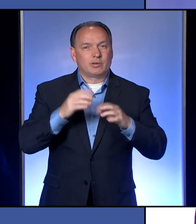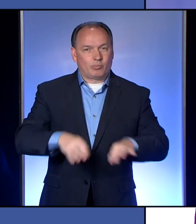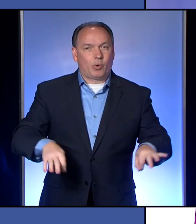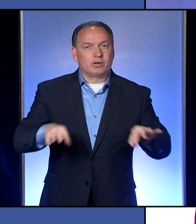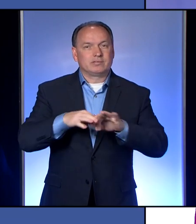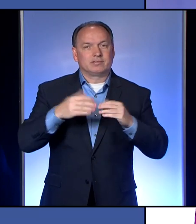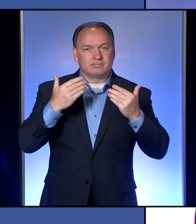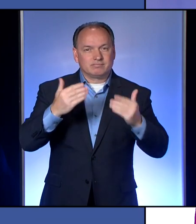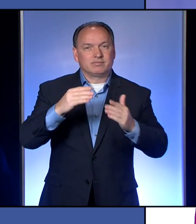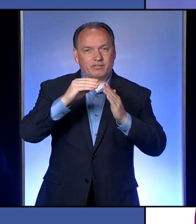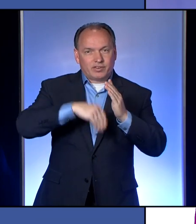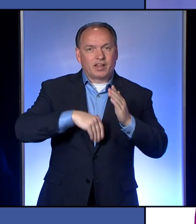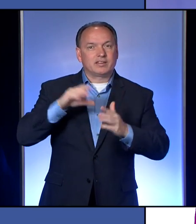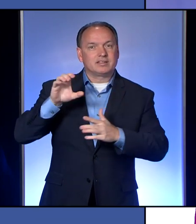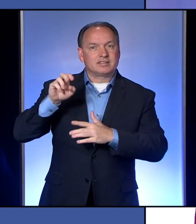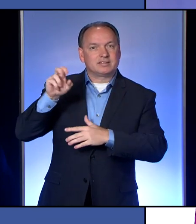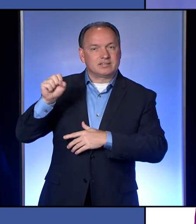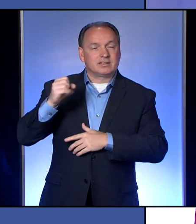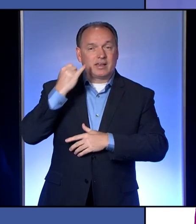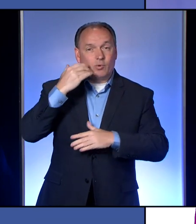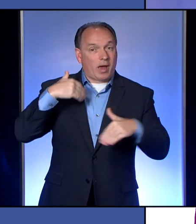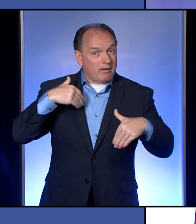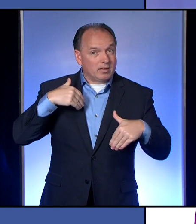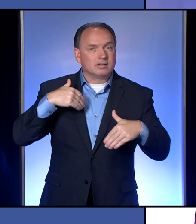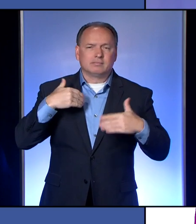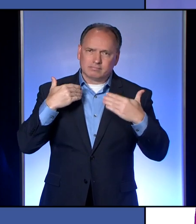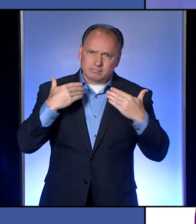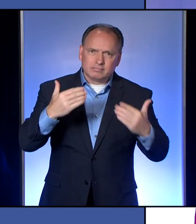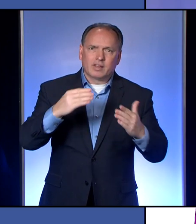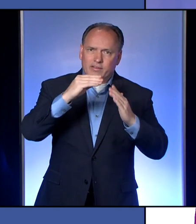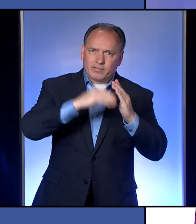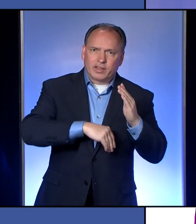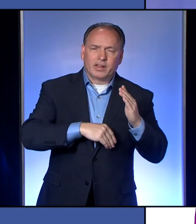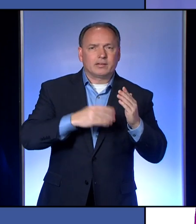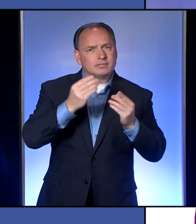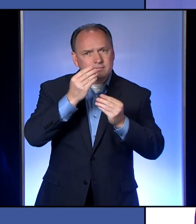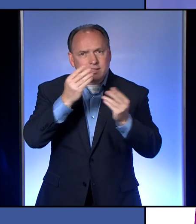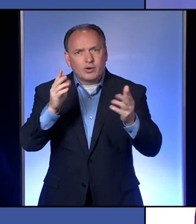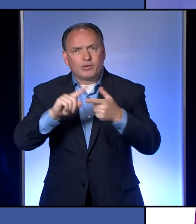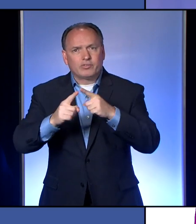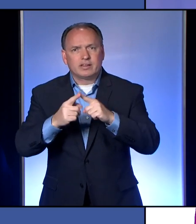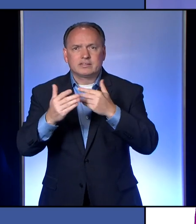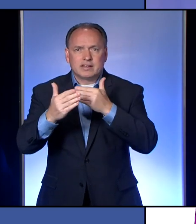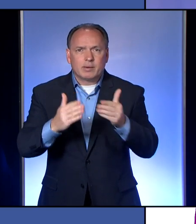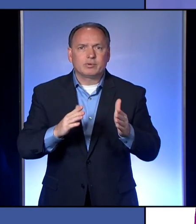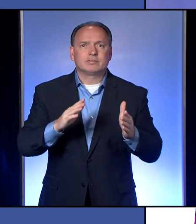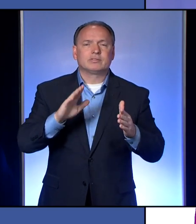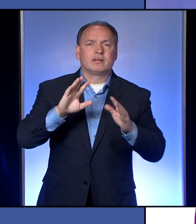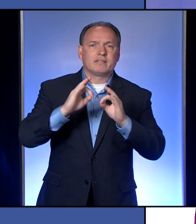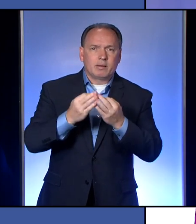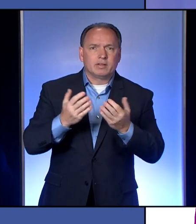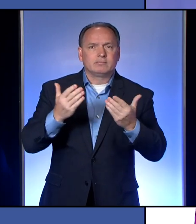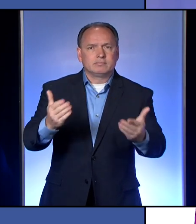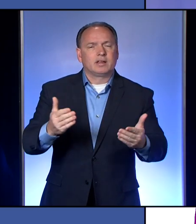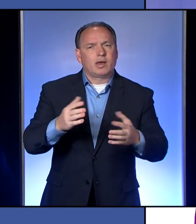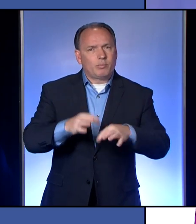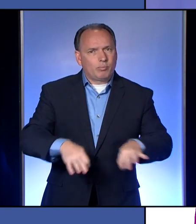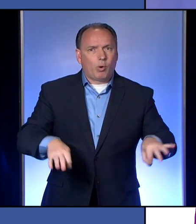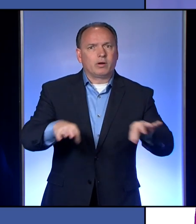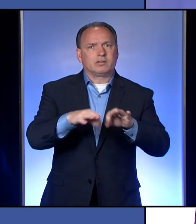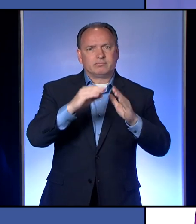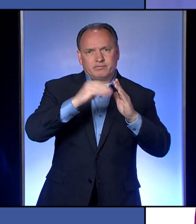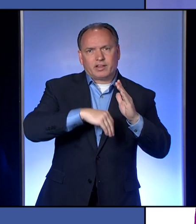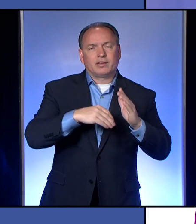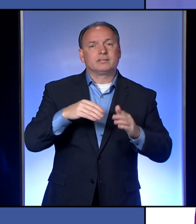of the census. Please, if you haven't filled it out, please do that. Tell your friends, your neighbors, your family members, how important it is.